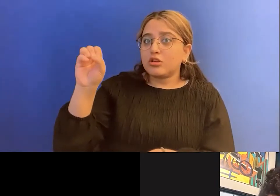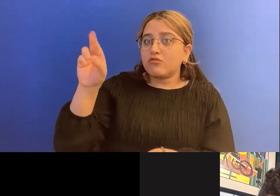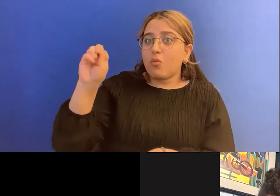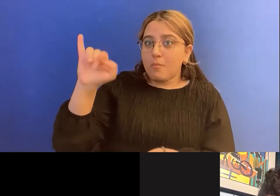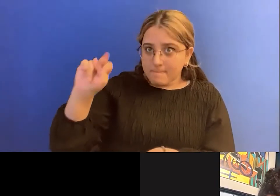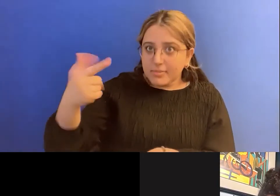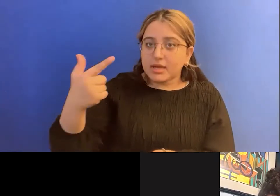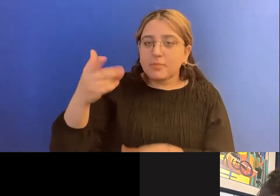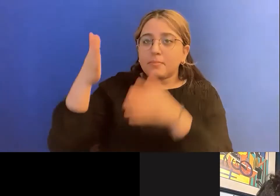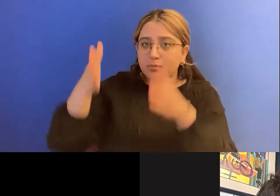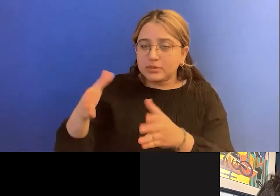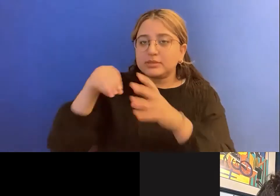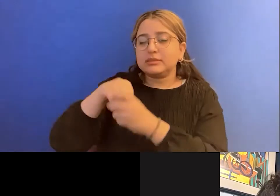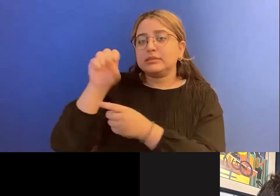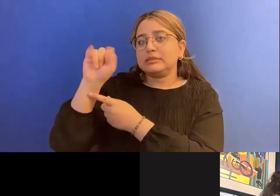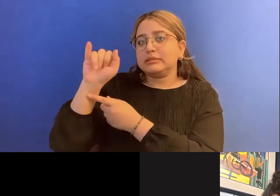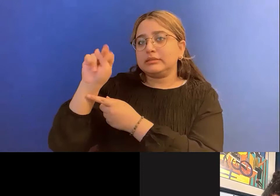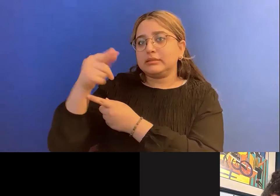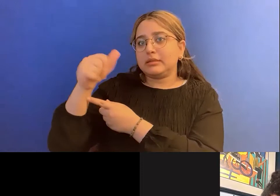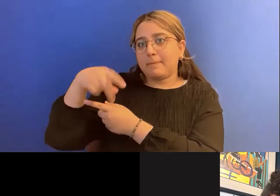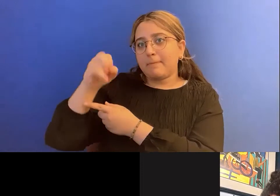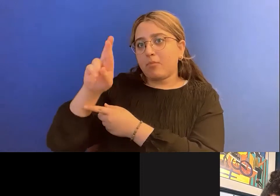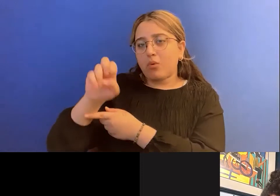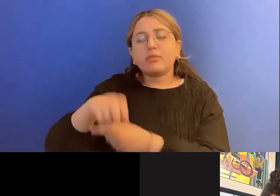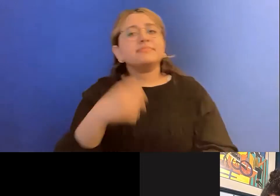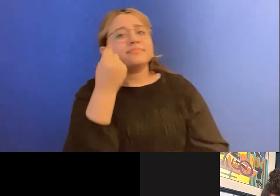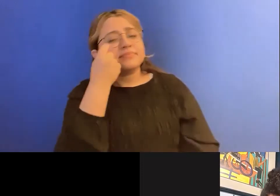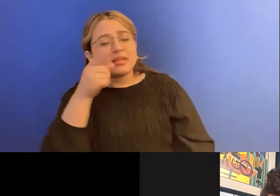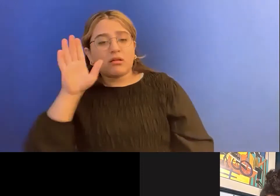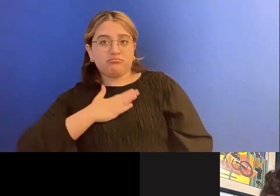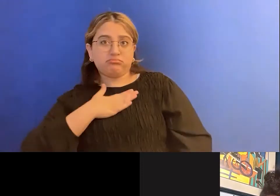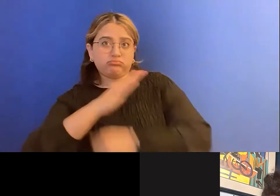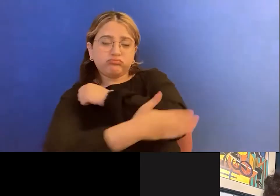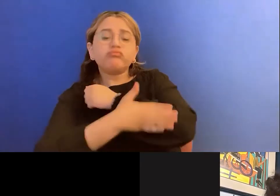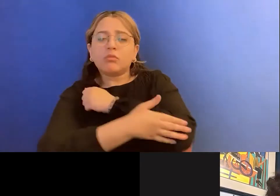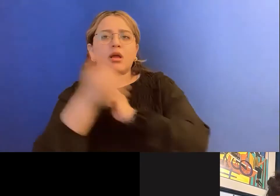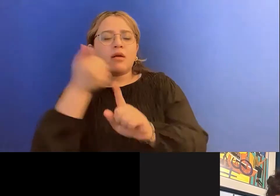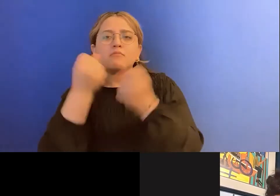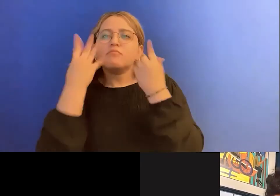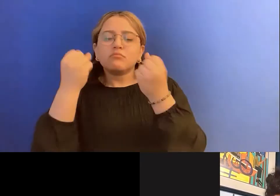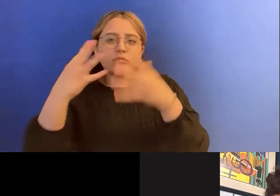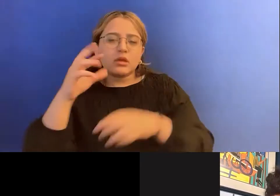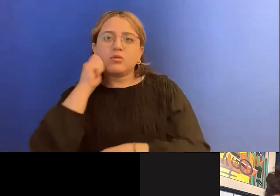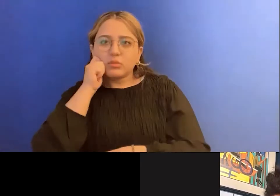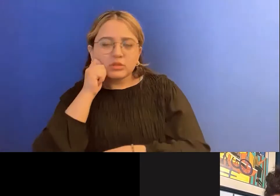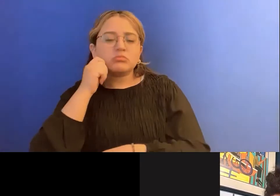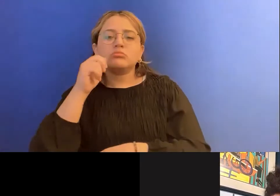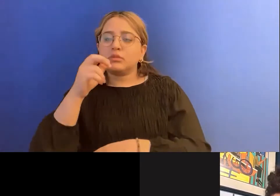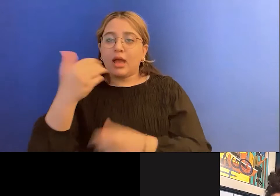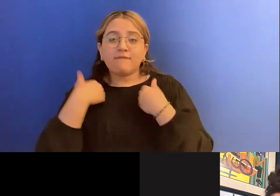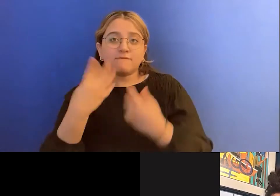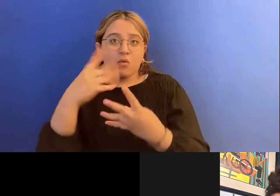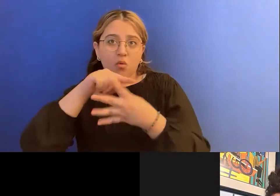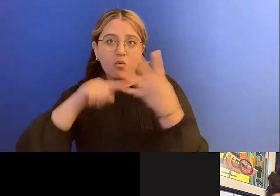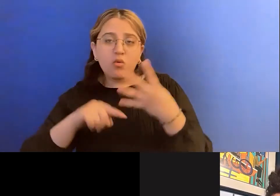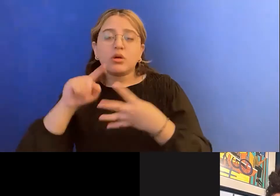Singapore is a multination, multiracial country. It involves, uh, it has four races, the Chinese who are the majority